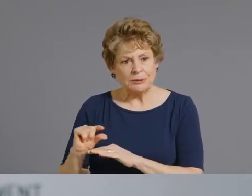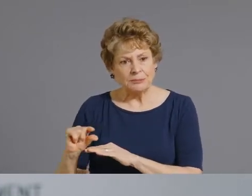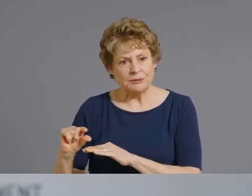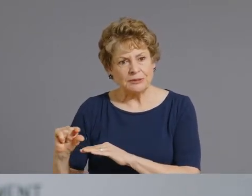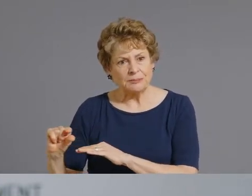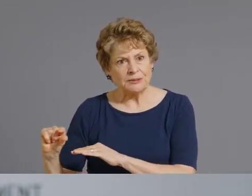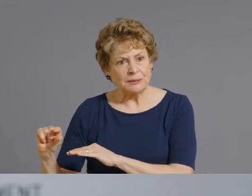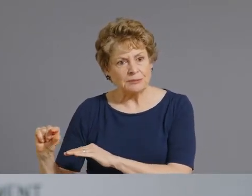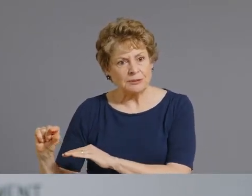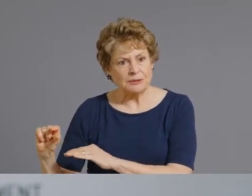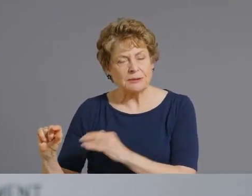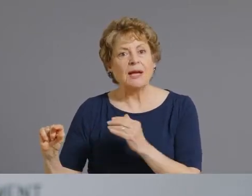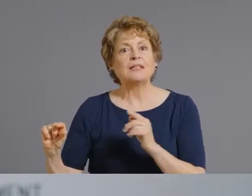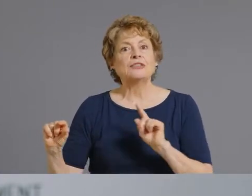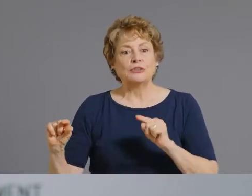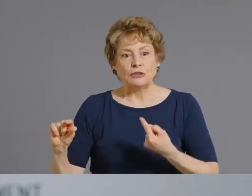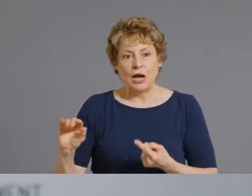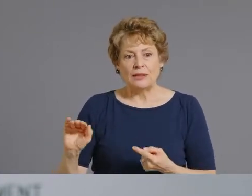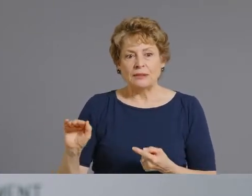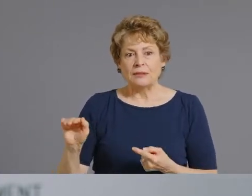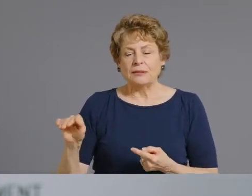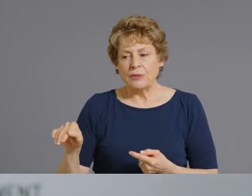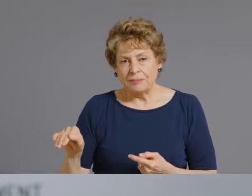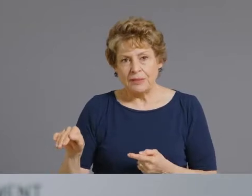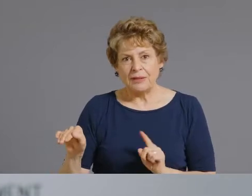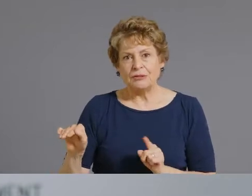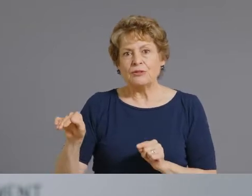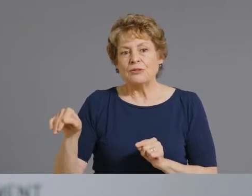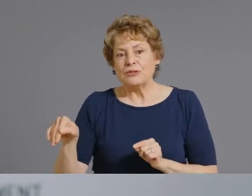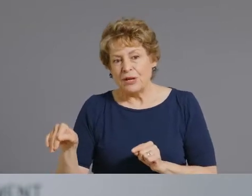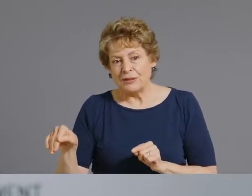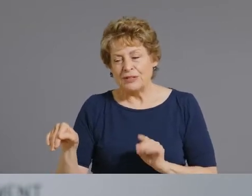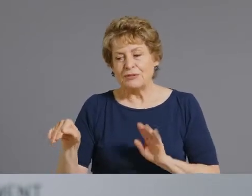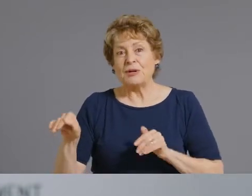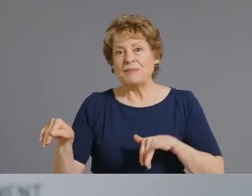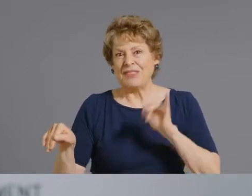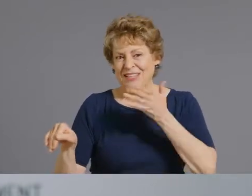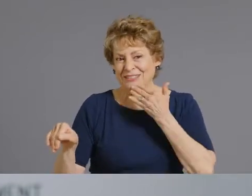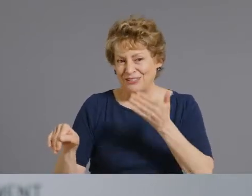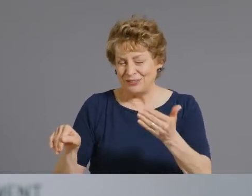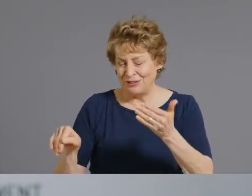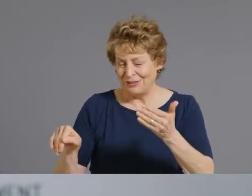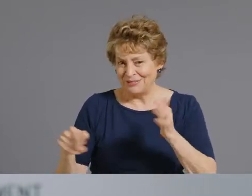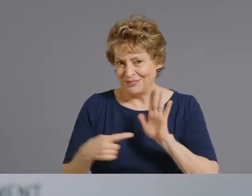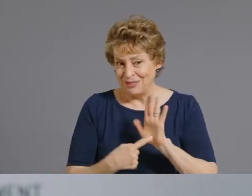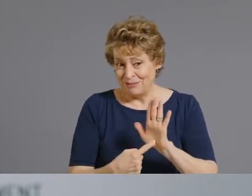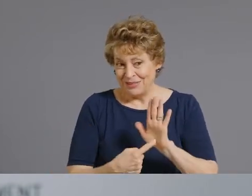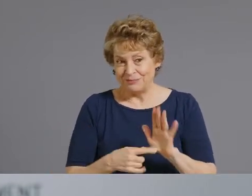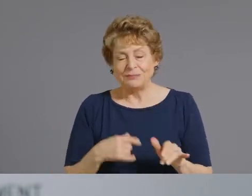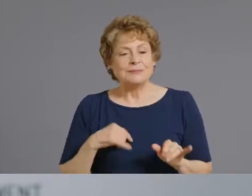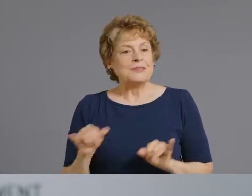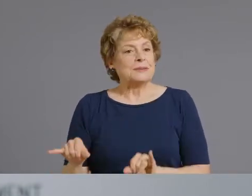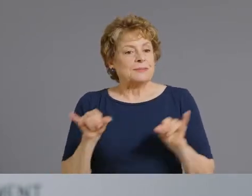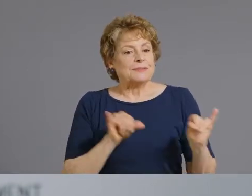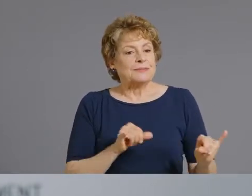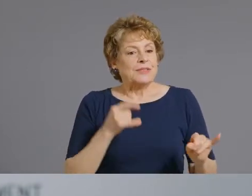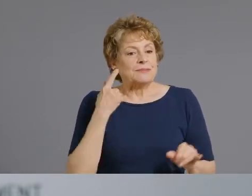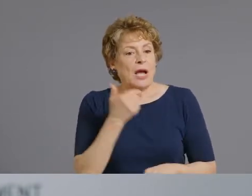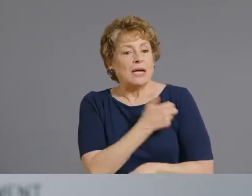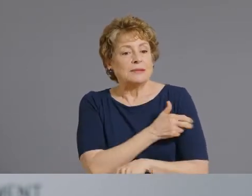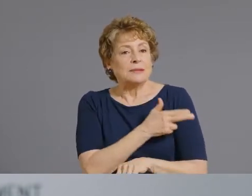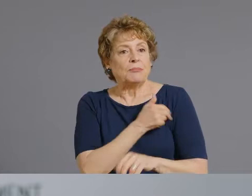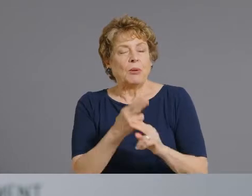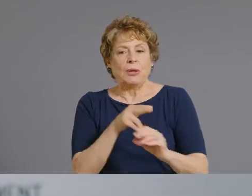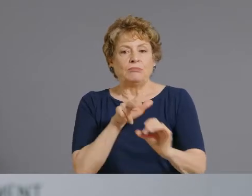over the last three to four weeks, so that is a good sign. And this mirrors our percent positivity in hospital usage as well.